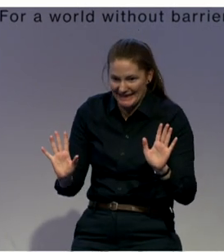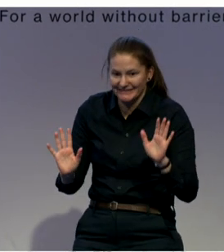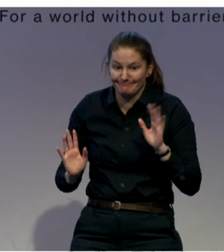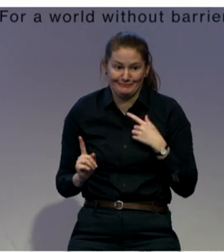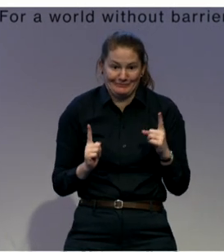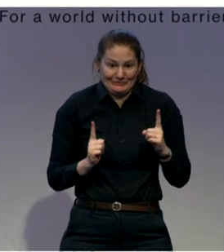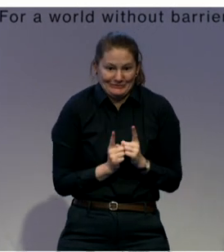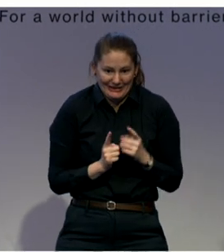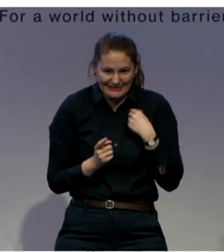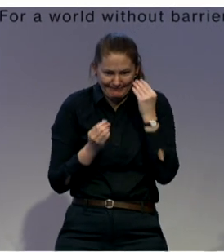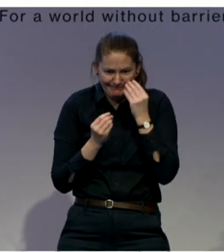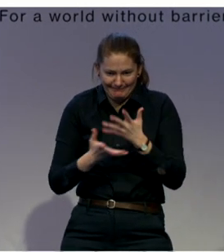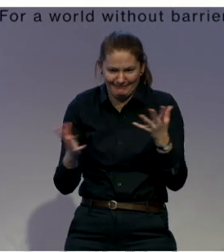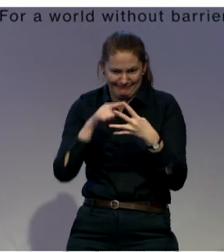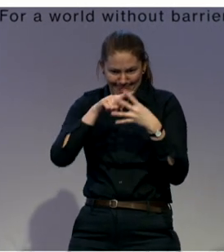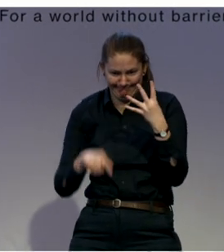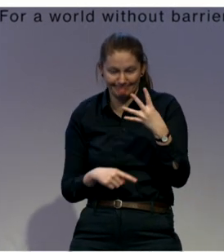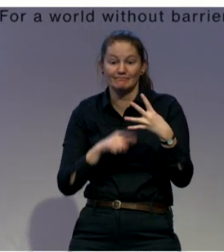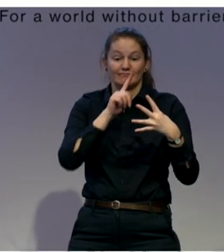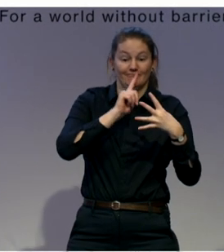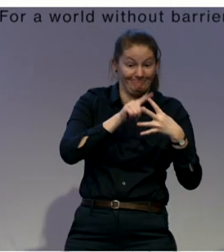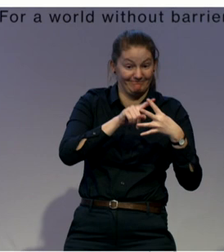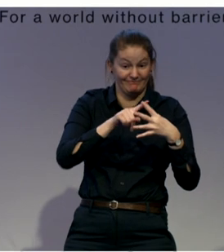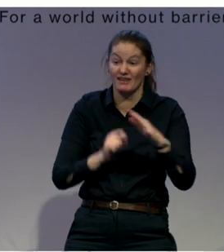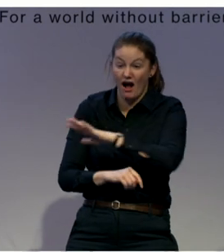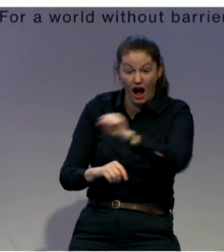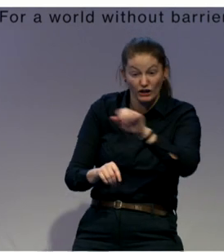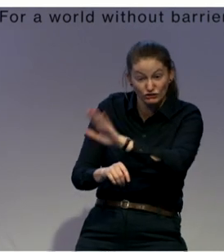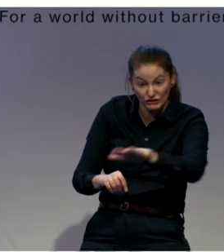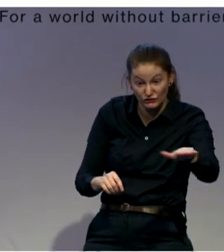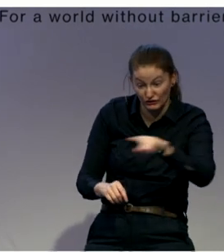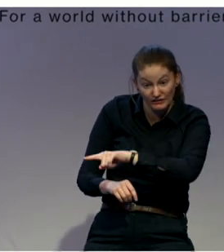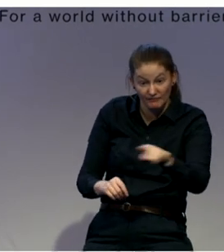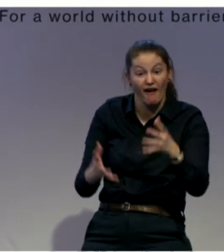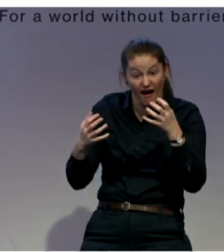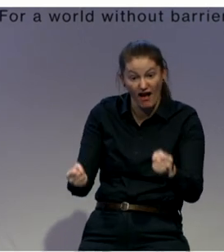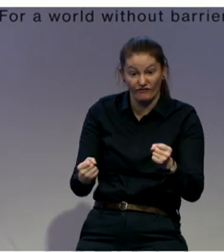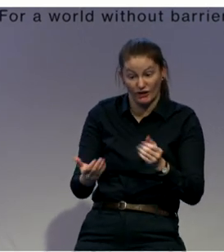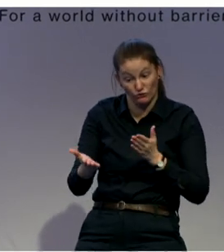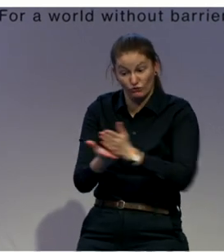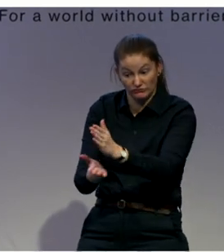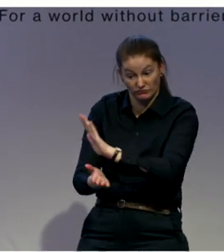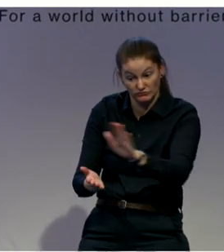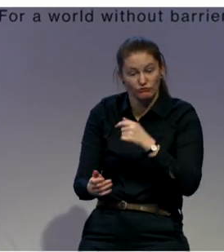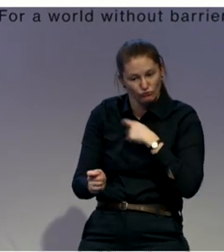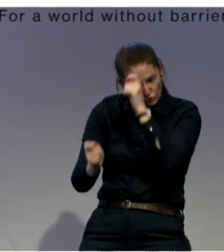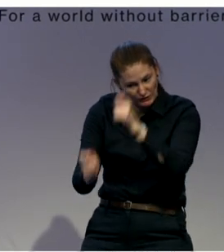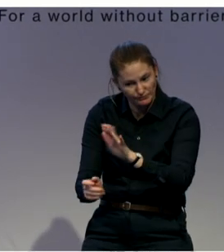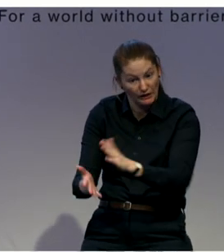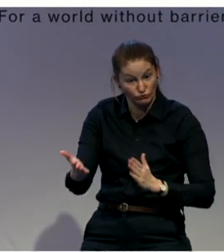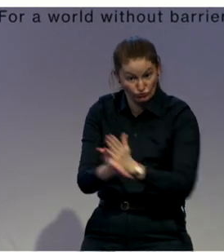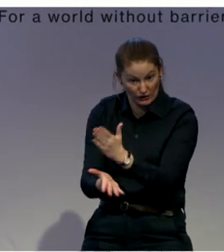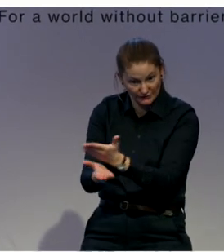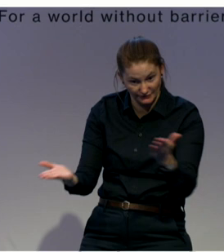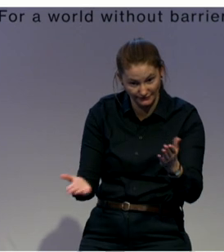They told us in Moldova, we are not furniture, we have rights. Child protection, do not harm,